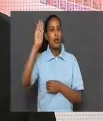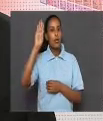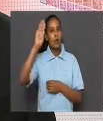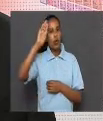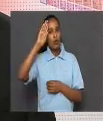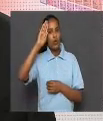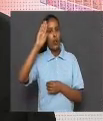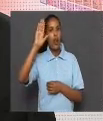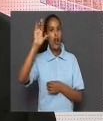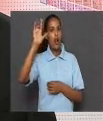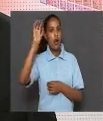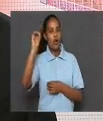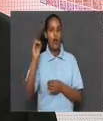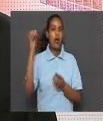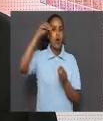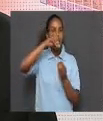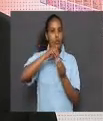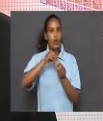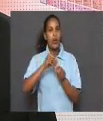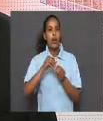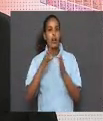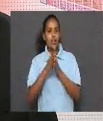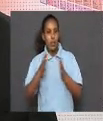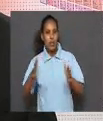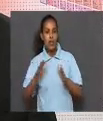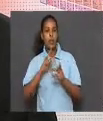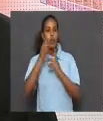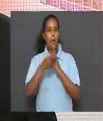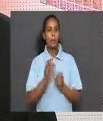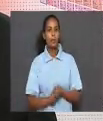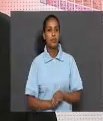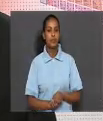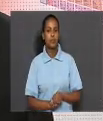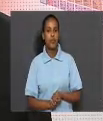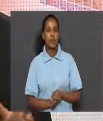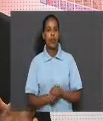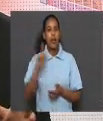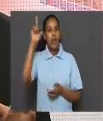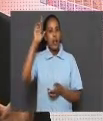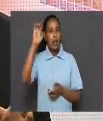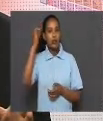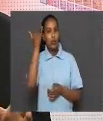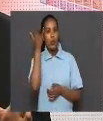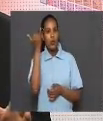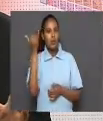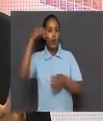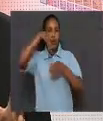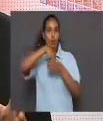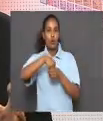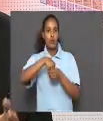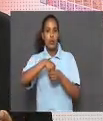Bronsted-Lowry, but also expands upon them. The Lewis concept